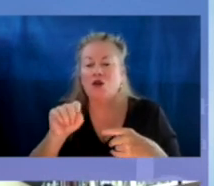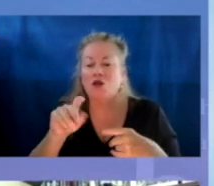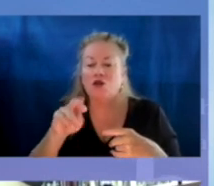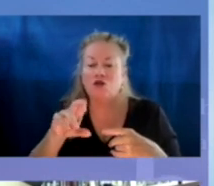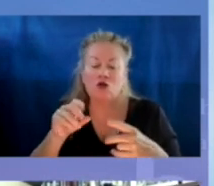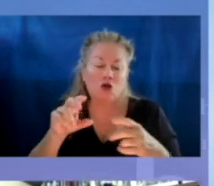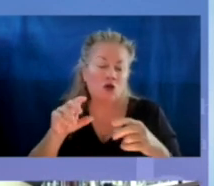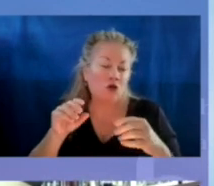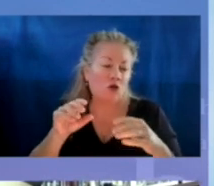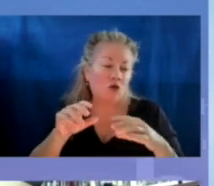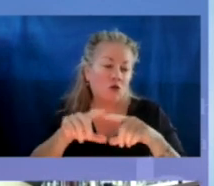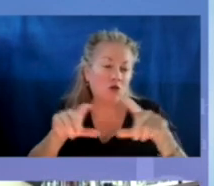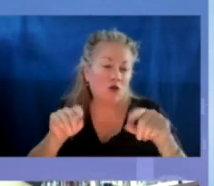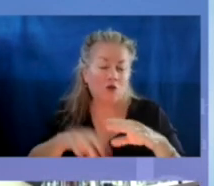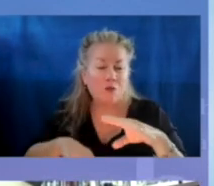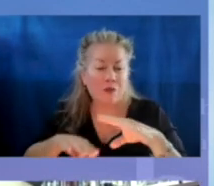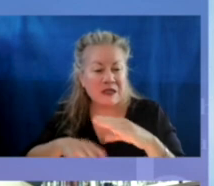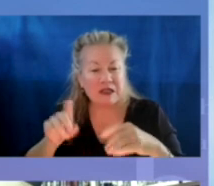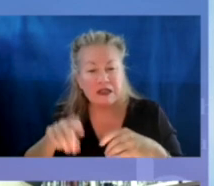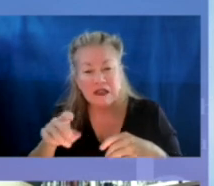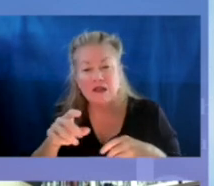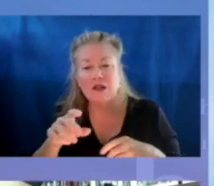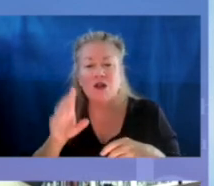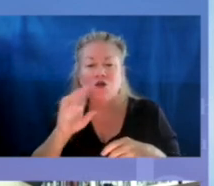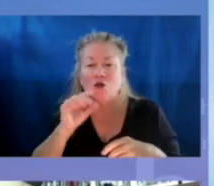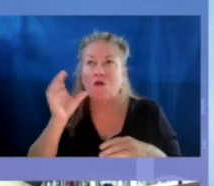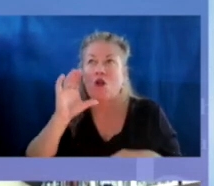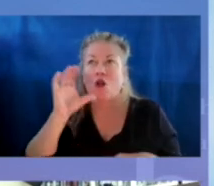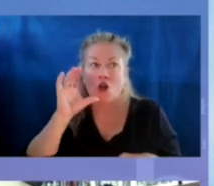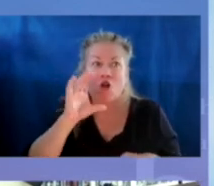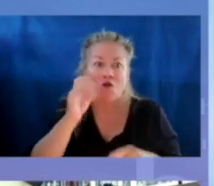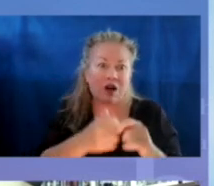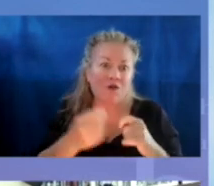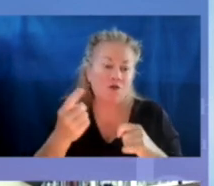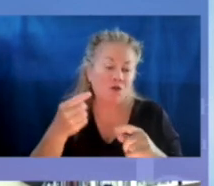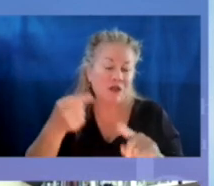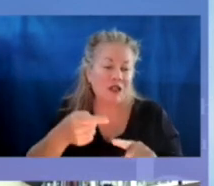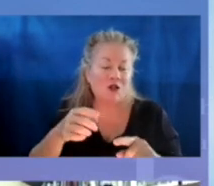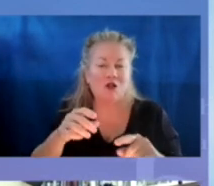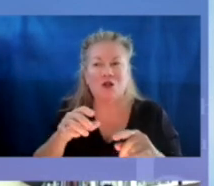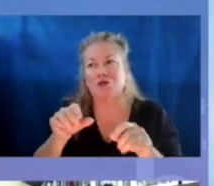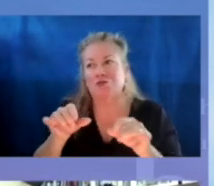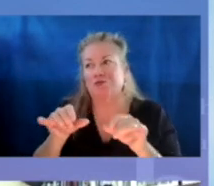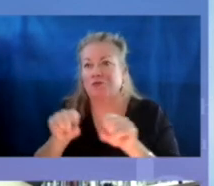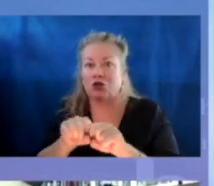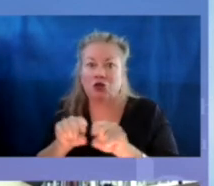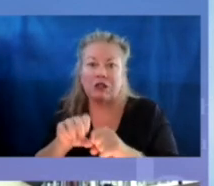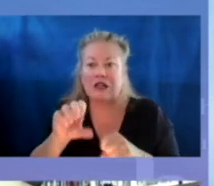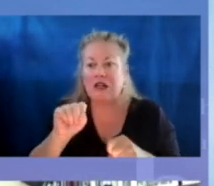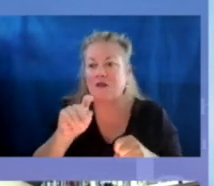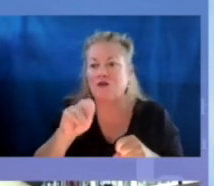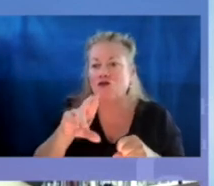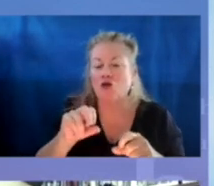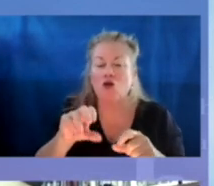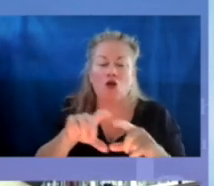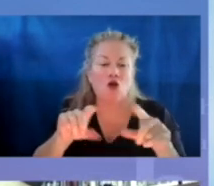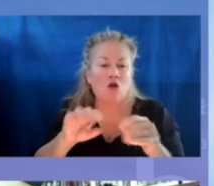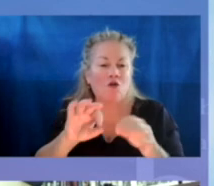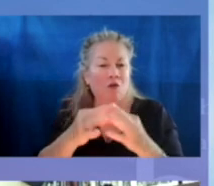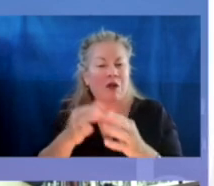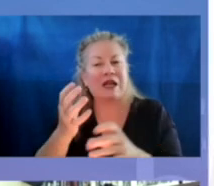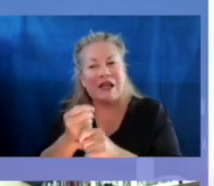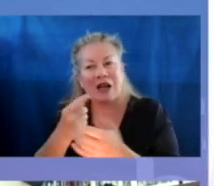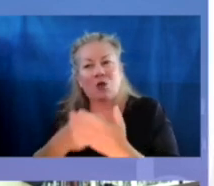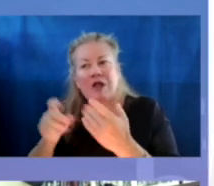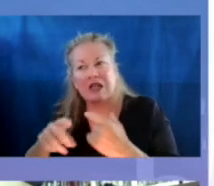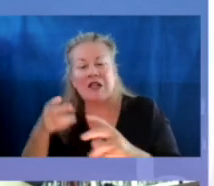cards for basic needs so that liaisons don't have to look everywhere for a particular size shoe. They can have a store card for a family, and they can